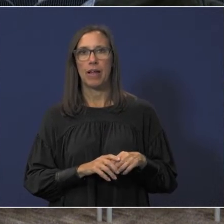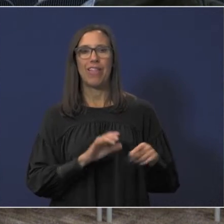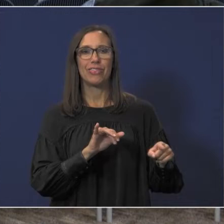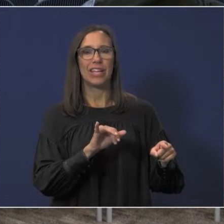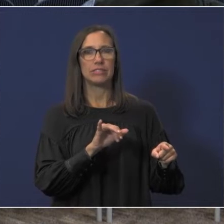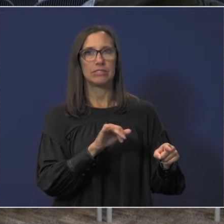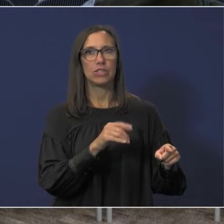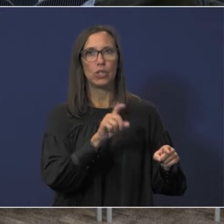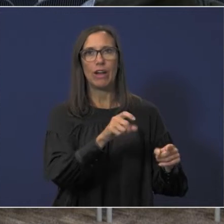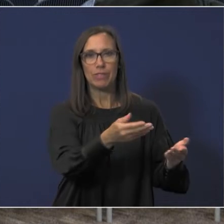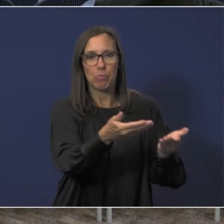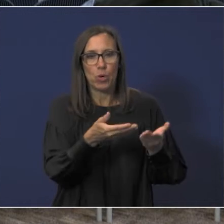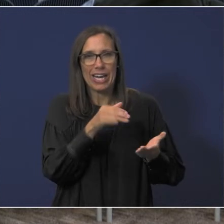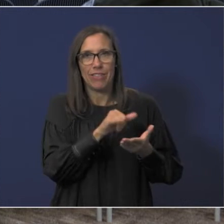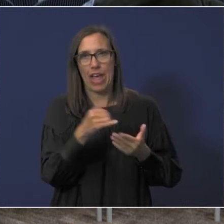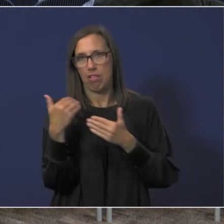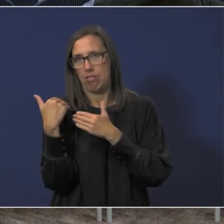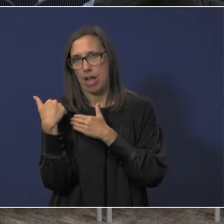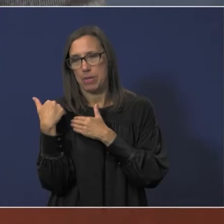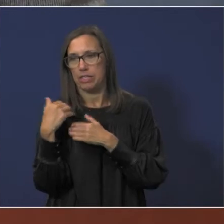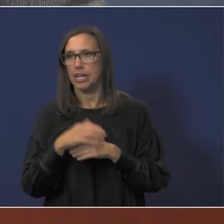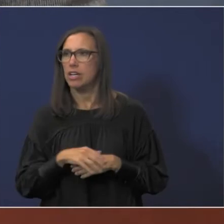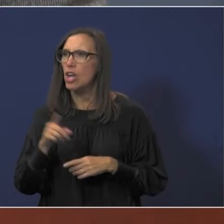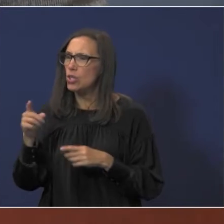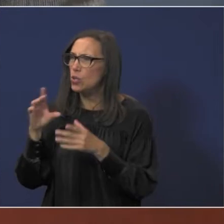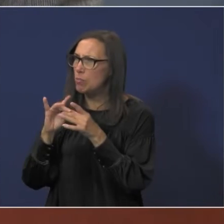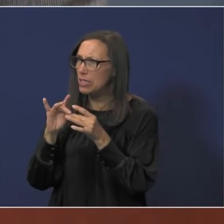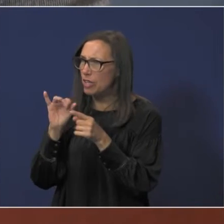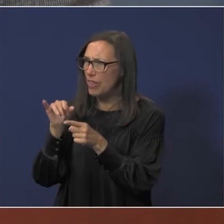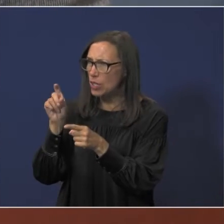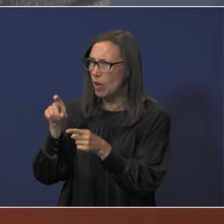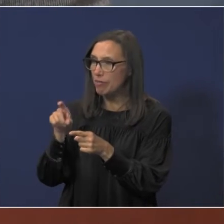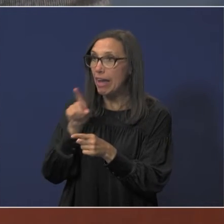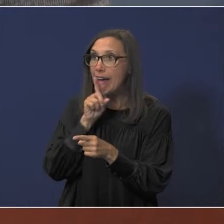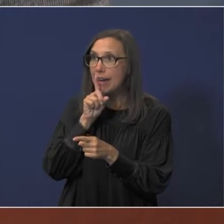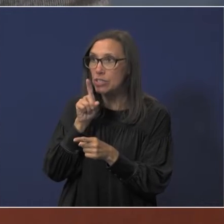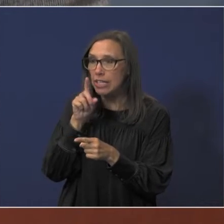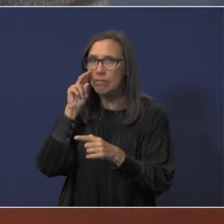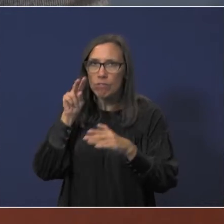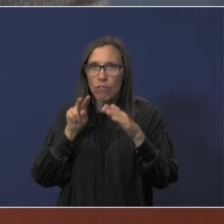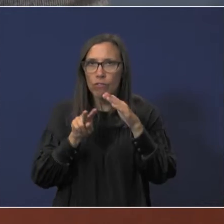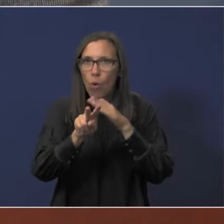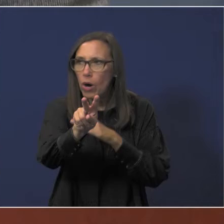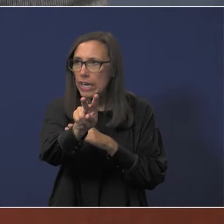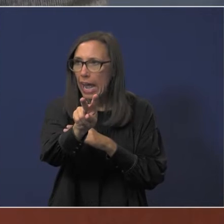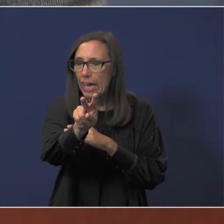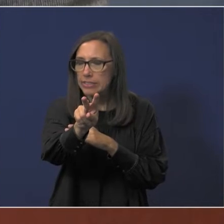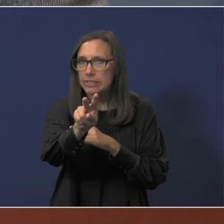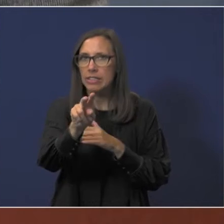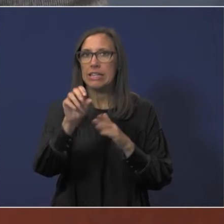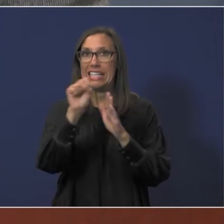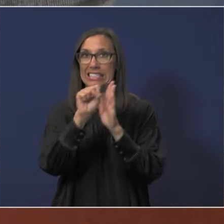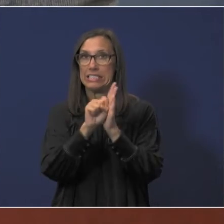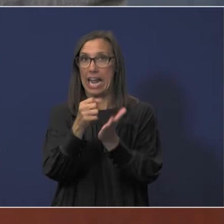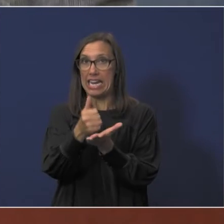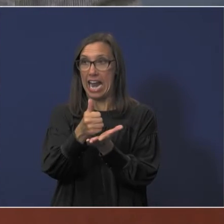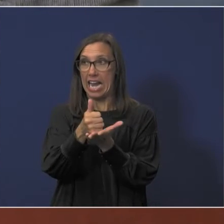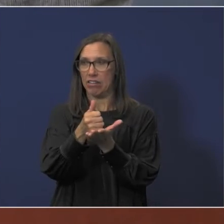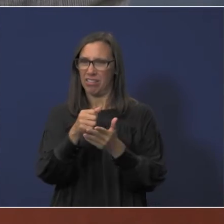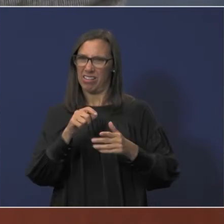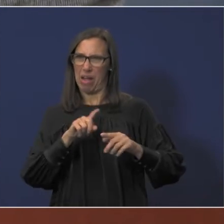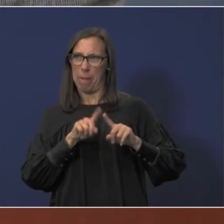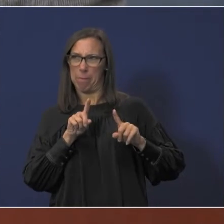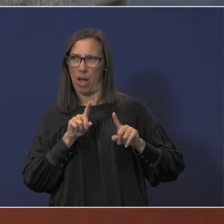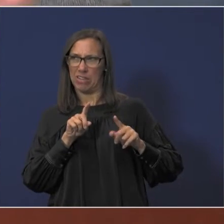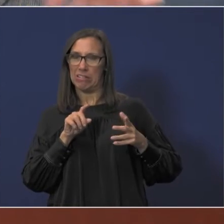you mentioned that you have to actually forecast uh state aid but isn't